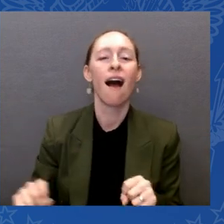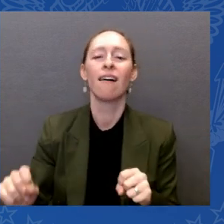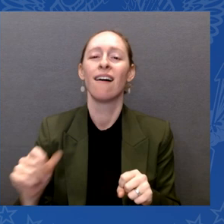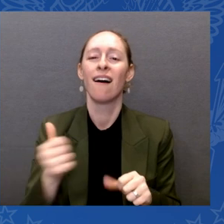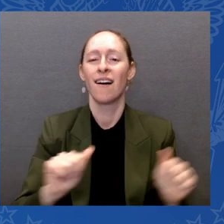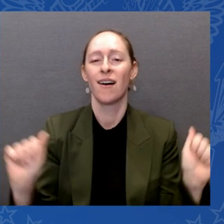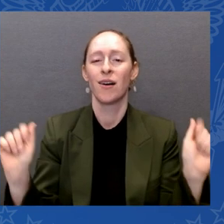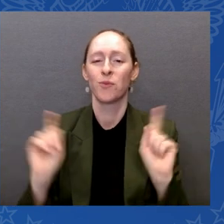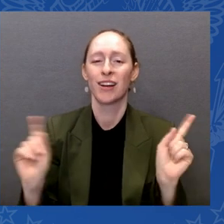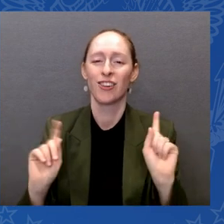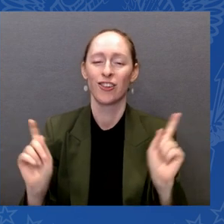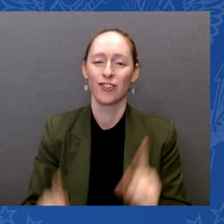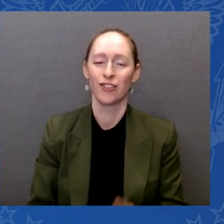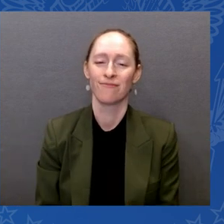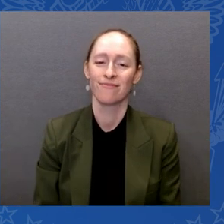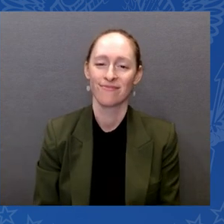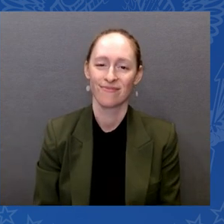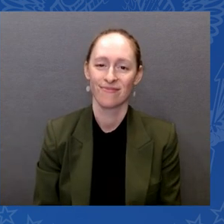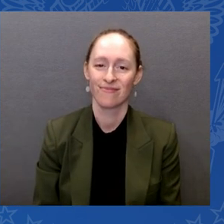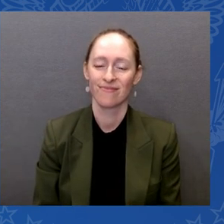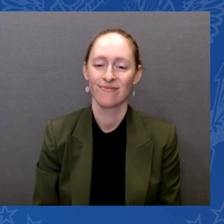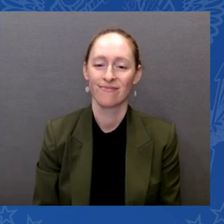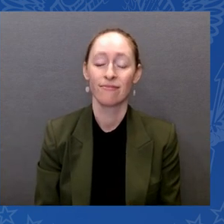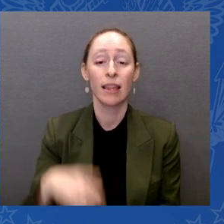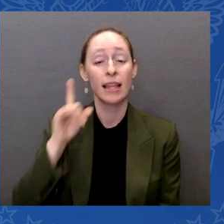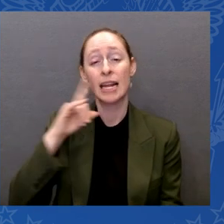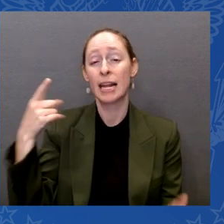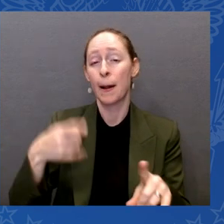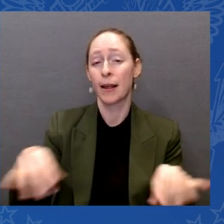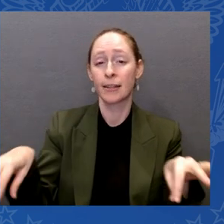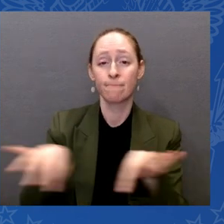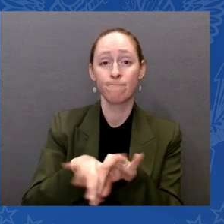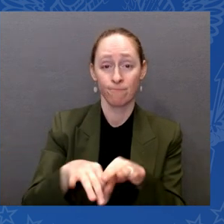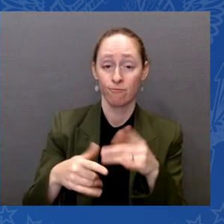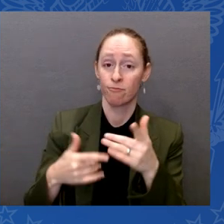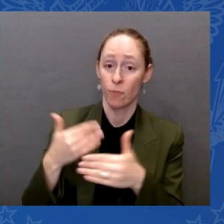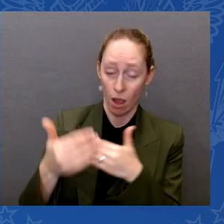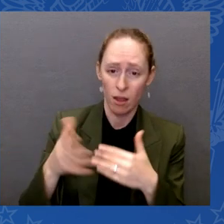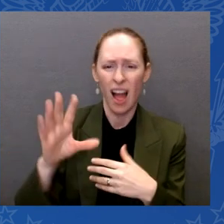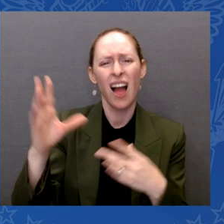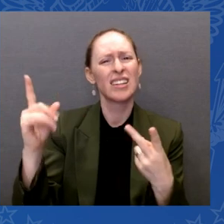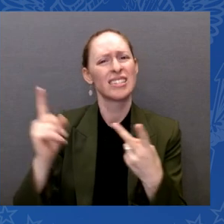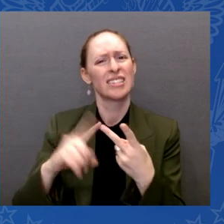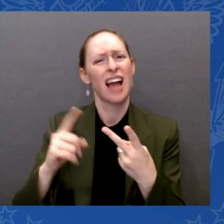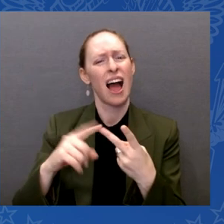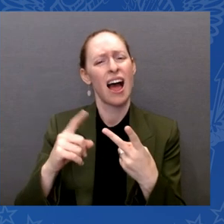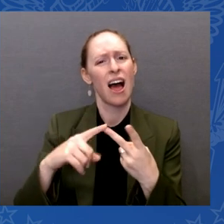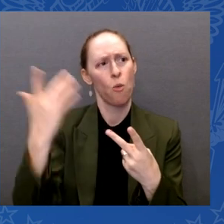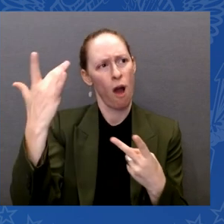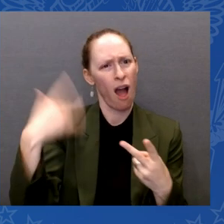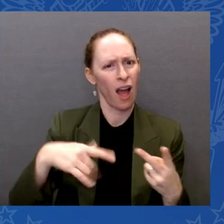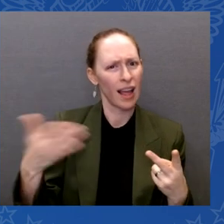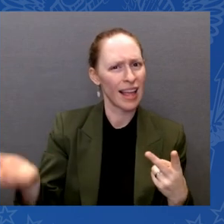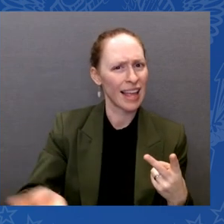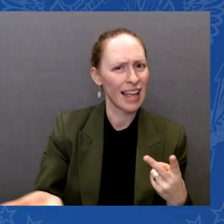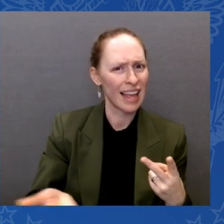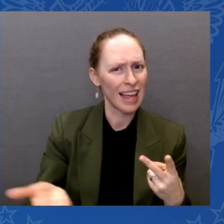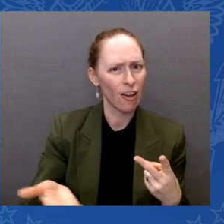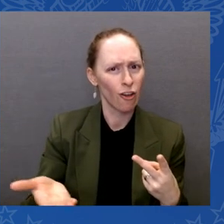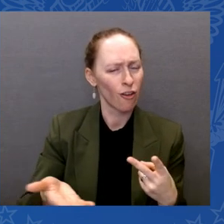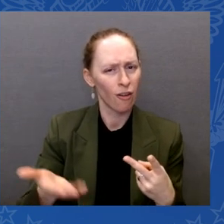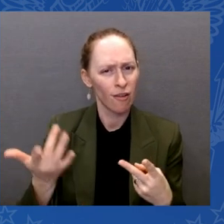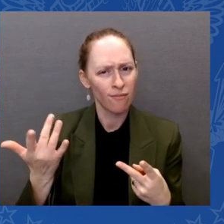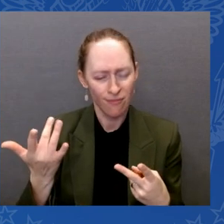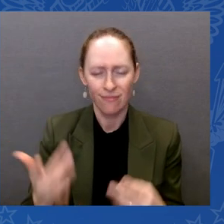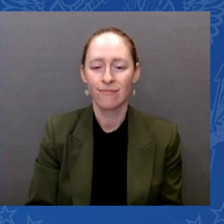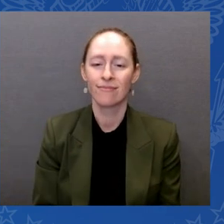second reason we wanted to host this reception is to acknowledge a movement that's not just about disability rights,